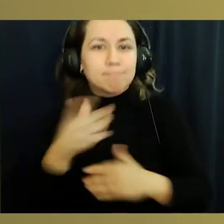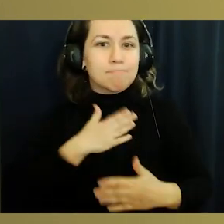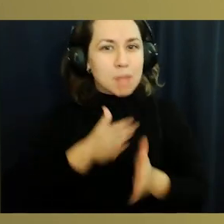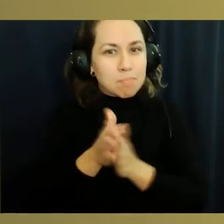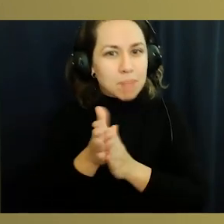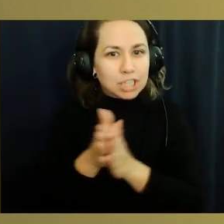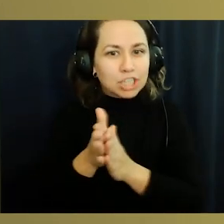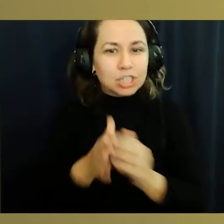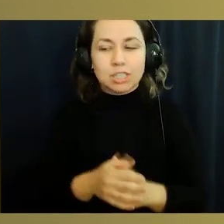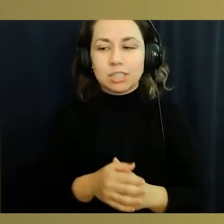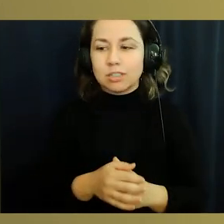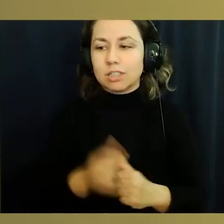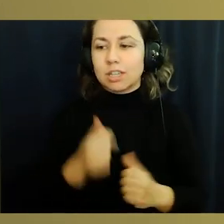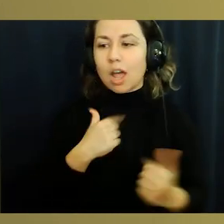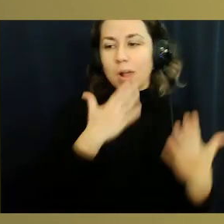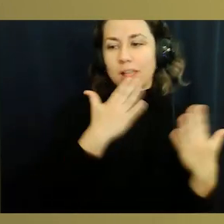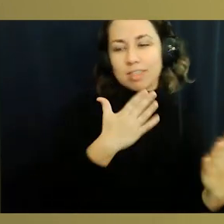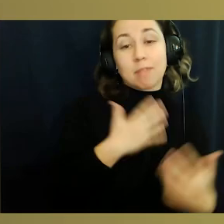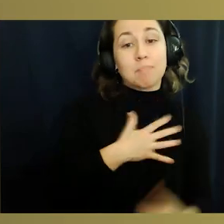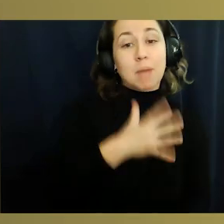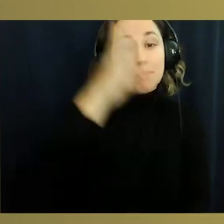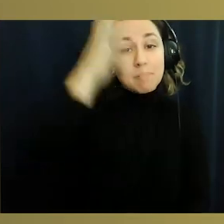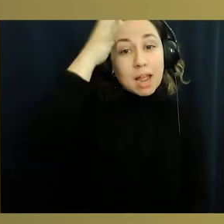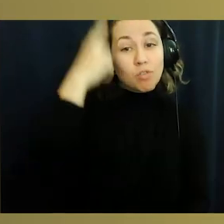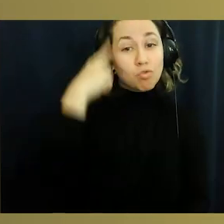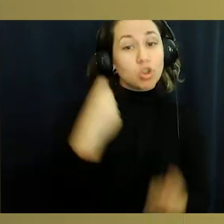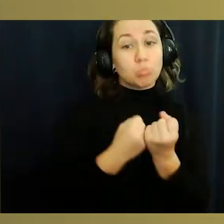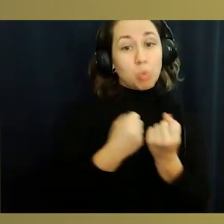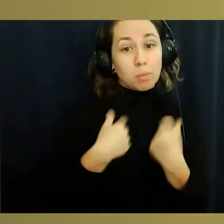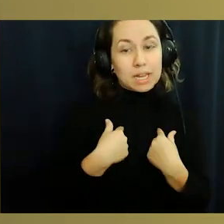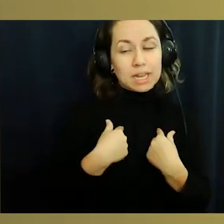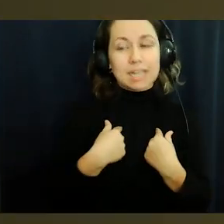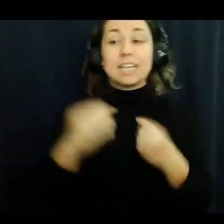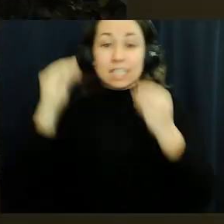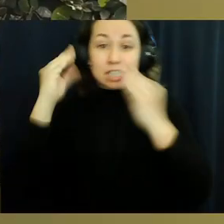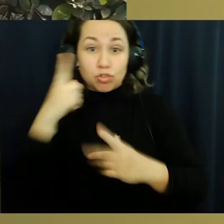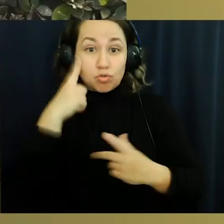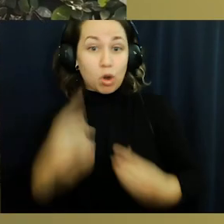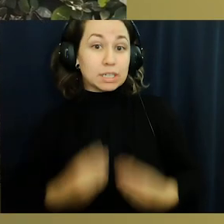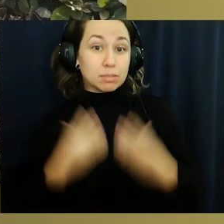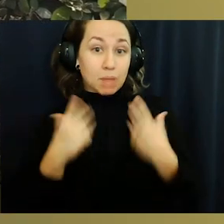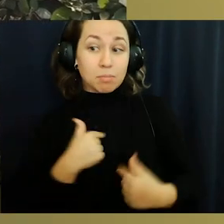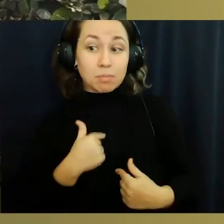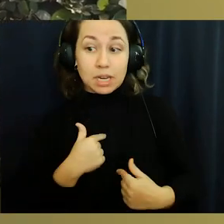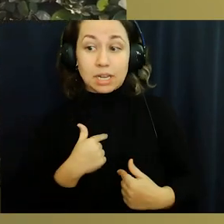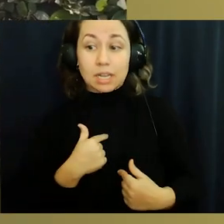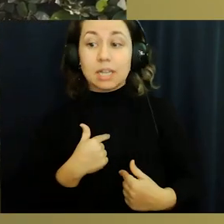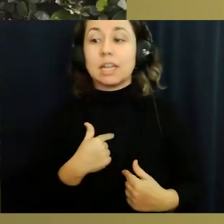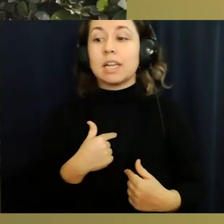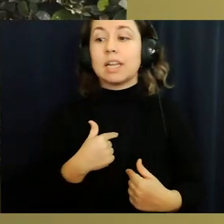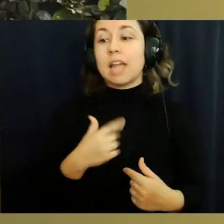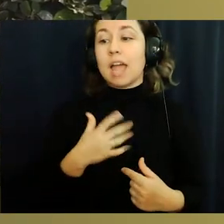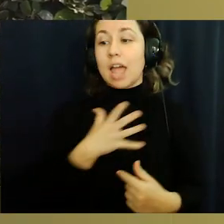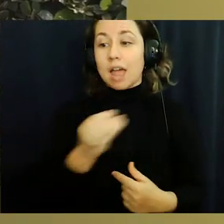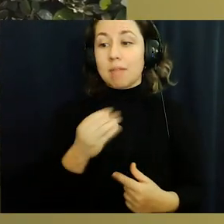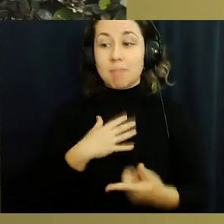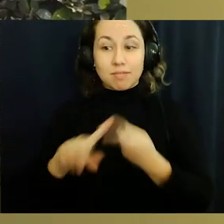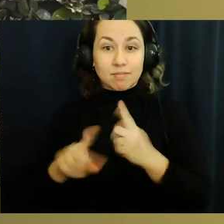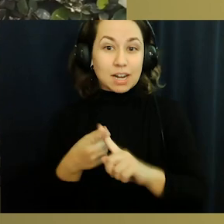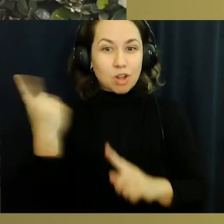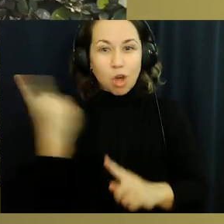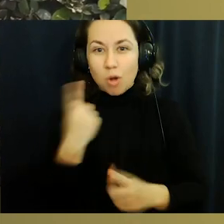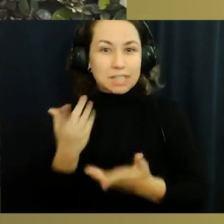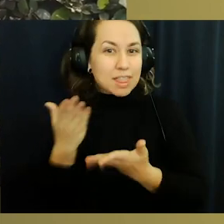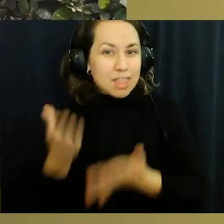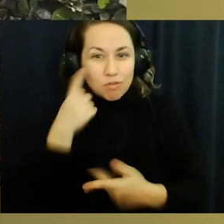independent or being part of a new community where I can further pursue my passions. I'd to thank my parents for supporting me, my